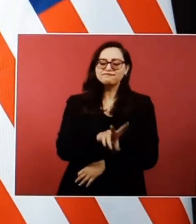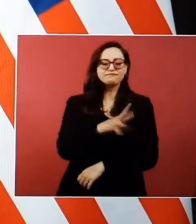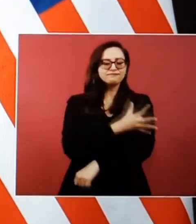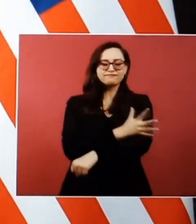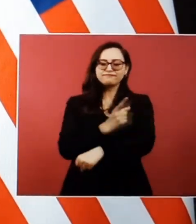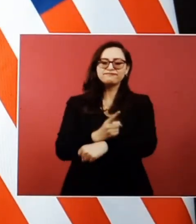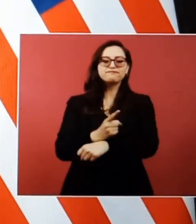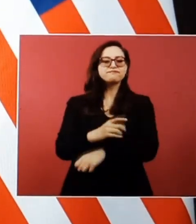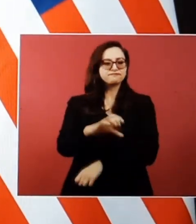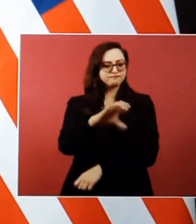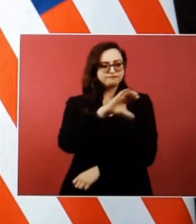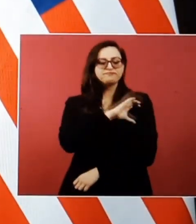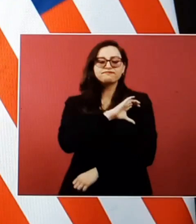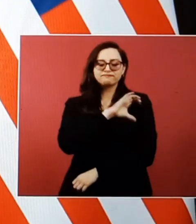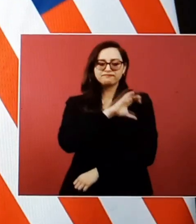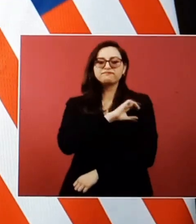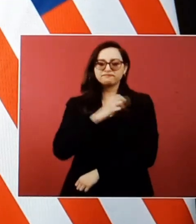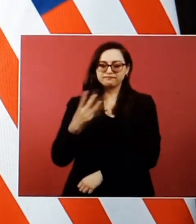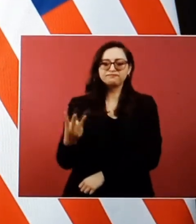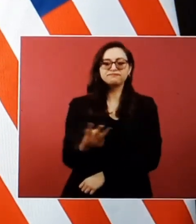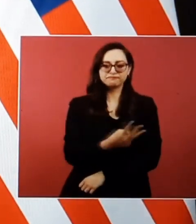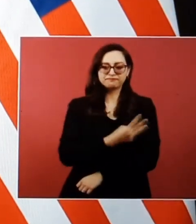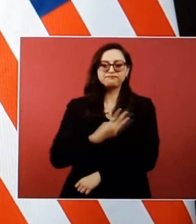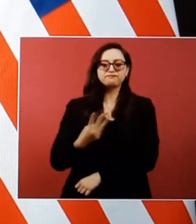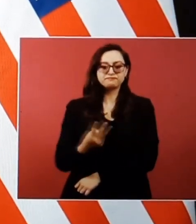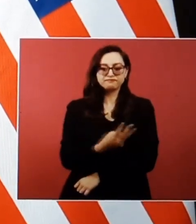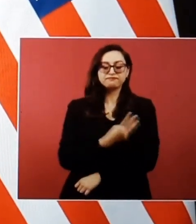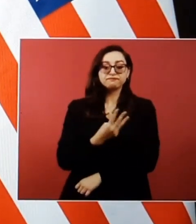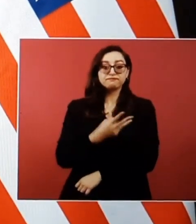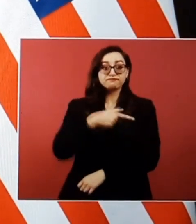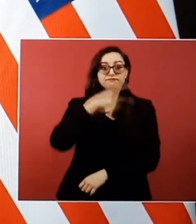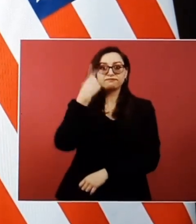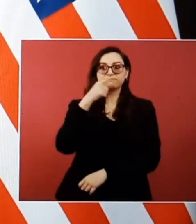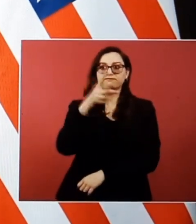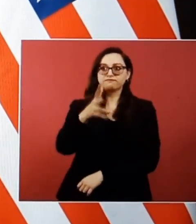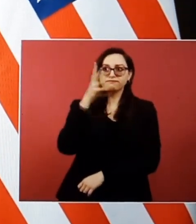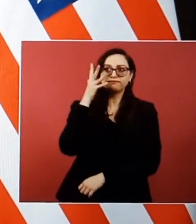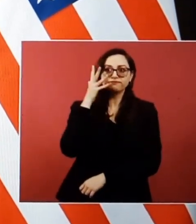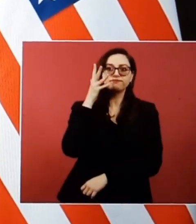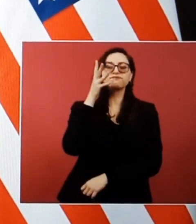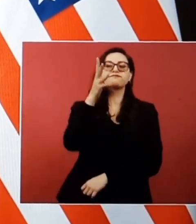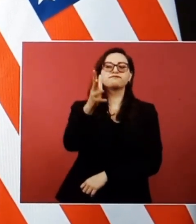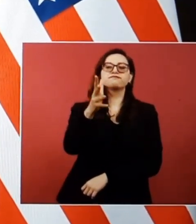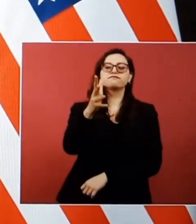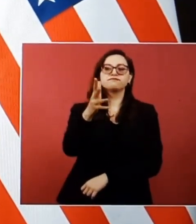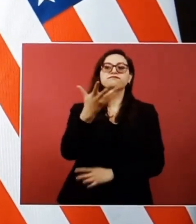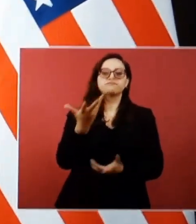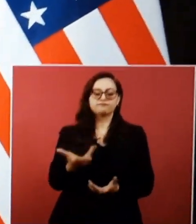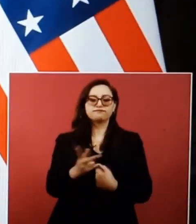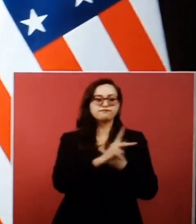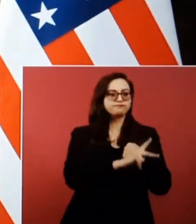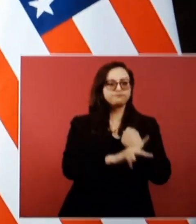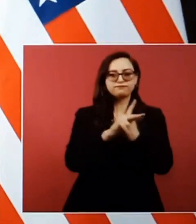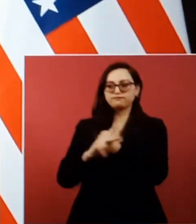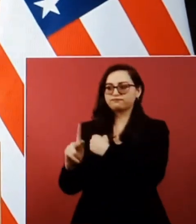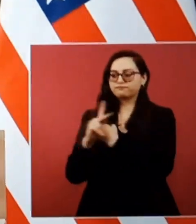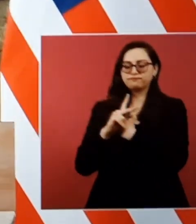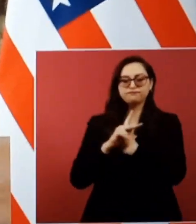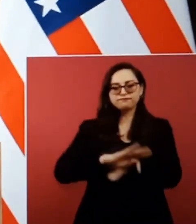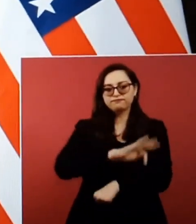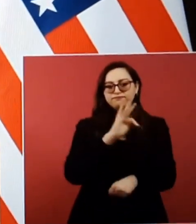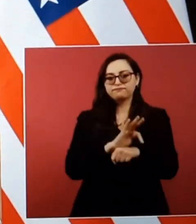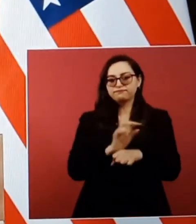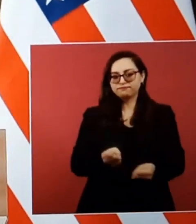more prosperous future for all of our people. And the reason for this summit, this trilateral